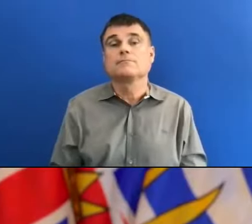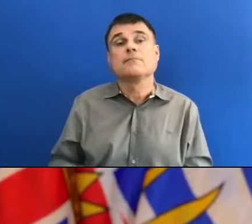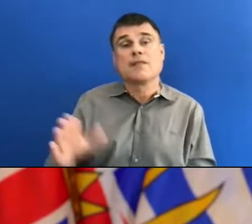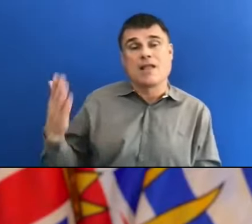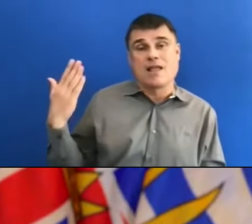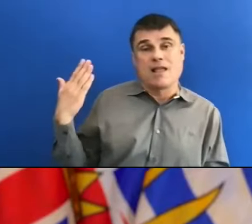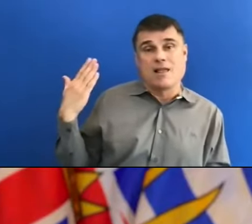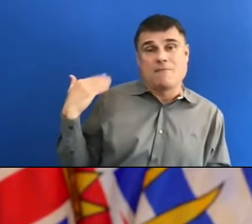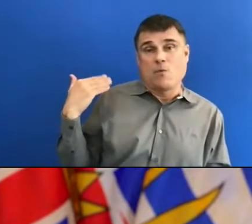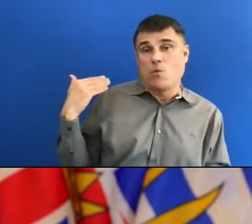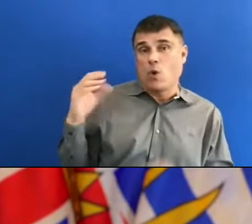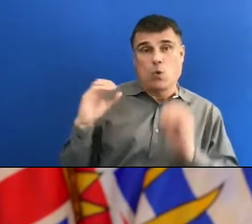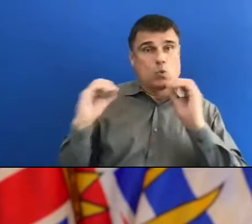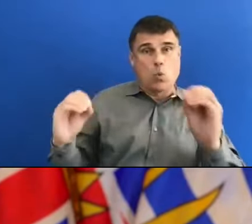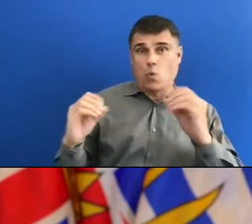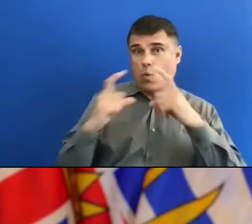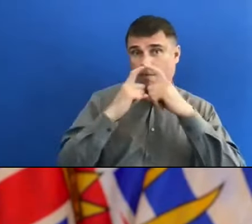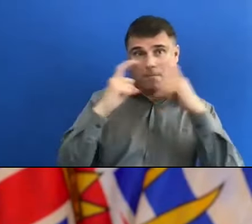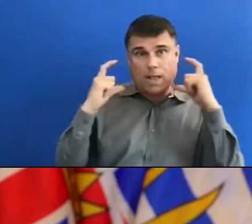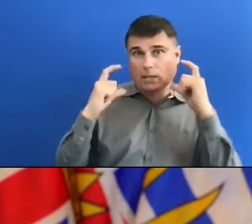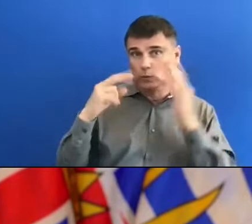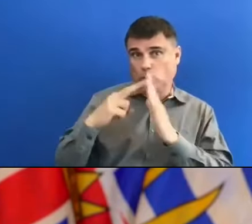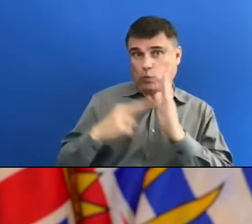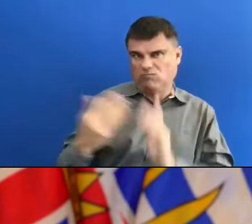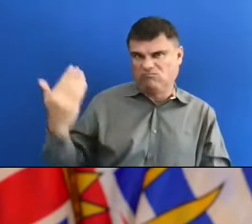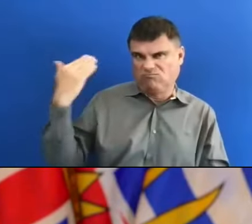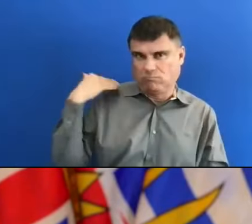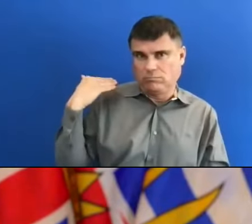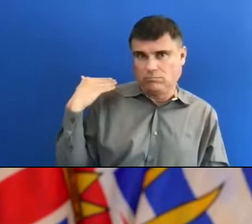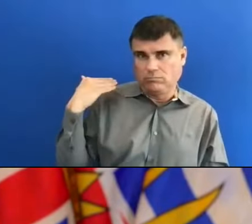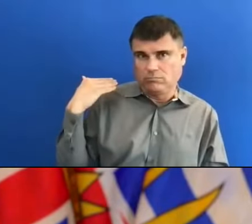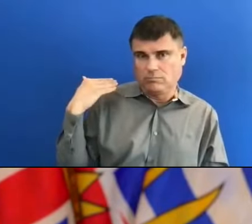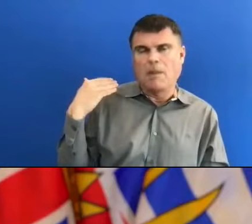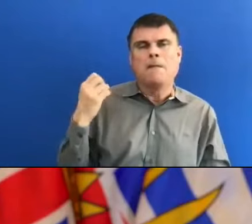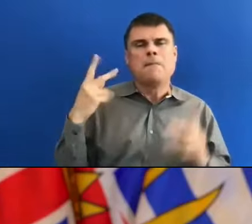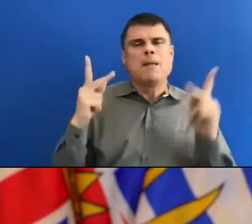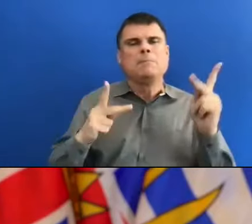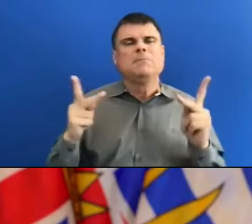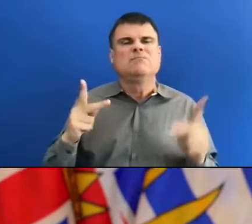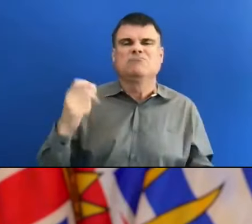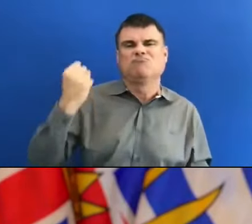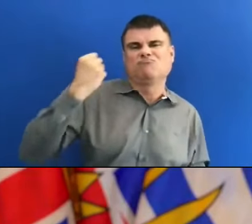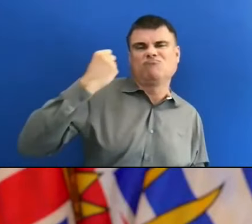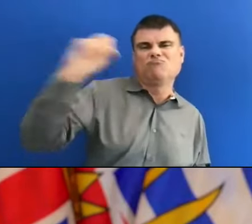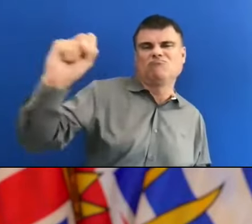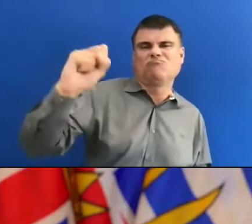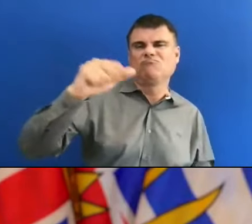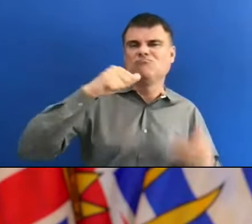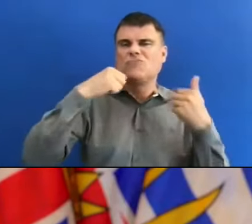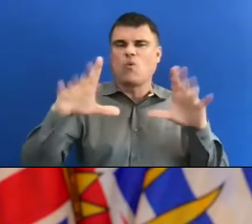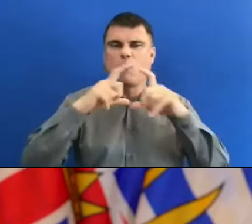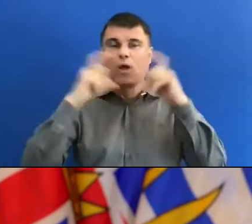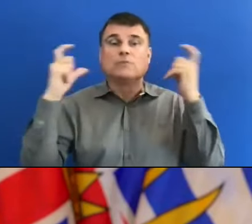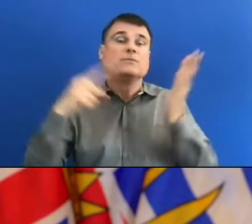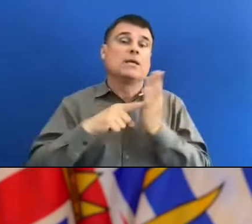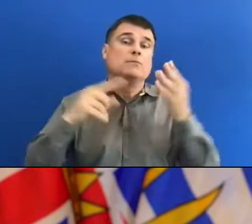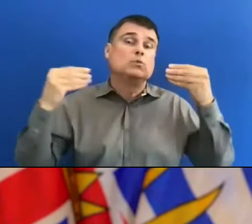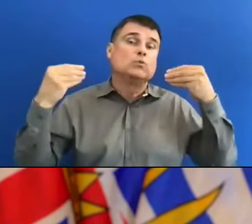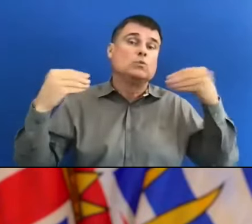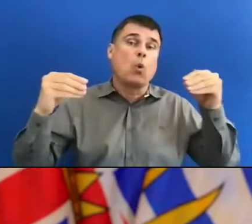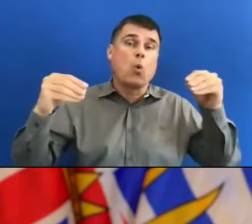people who would not listen to guidance when stores posted signs saying it's recommended